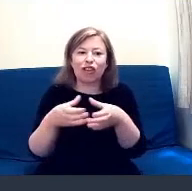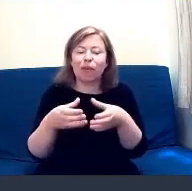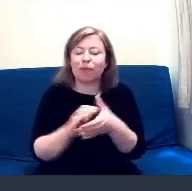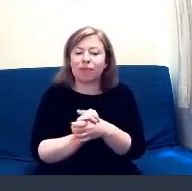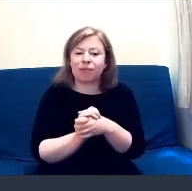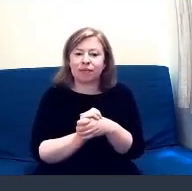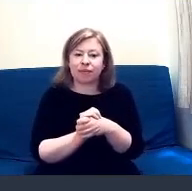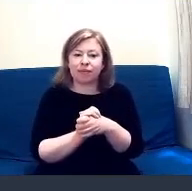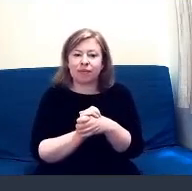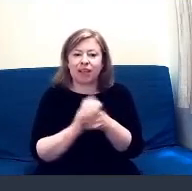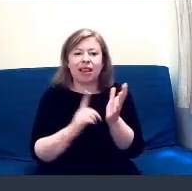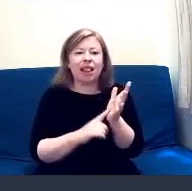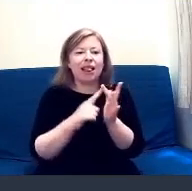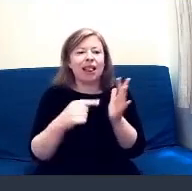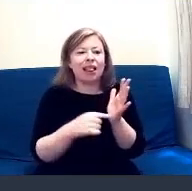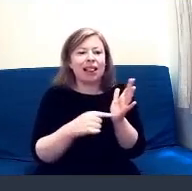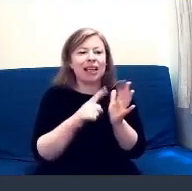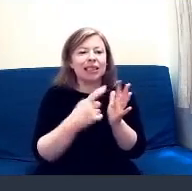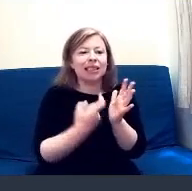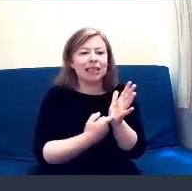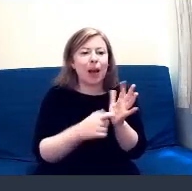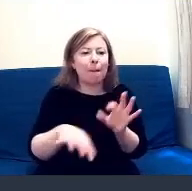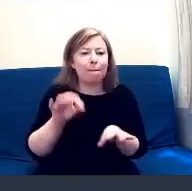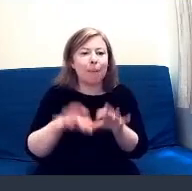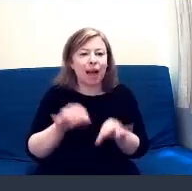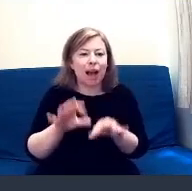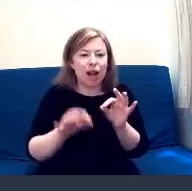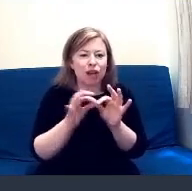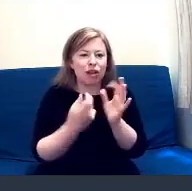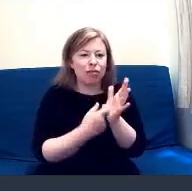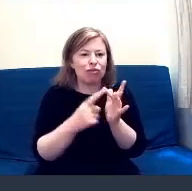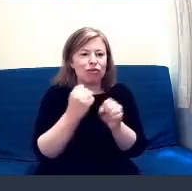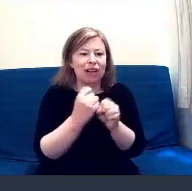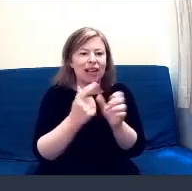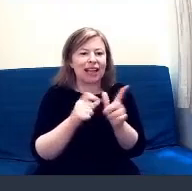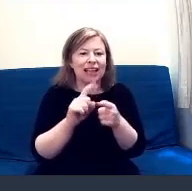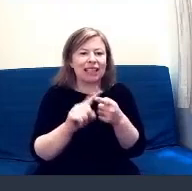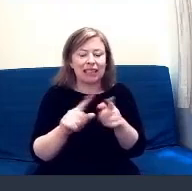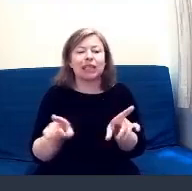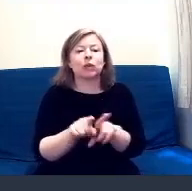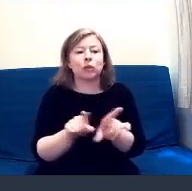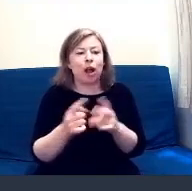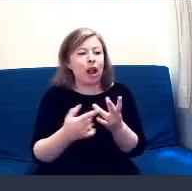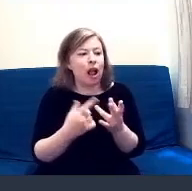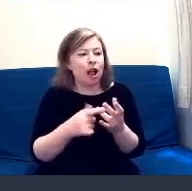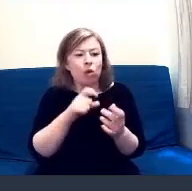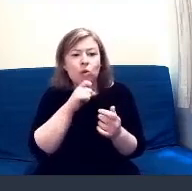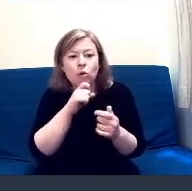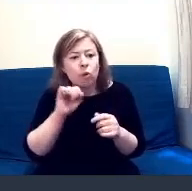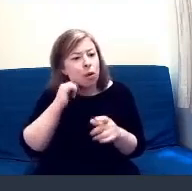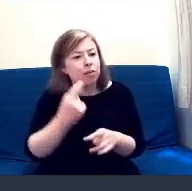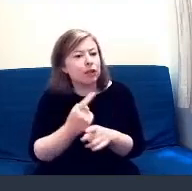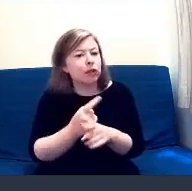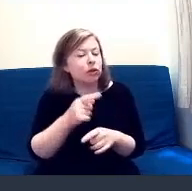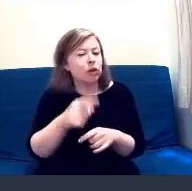And even like our education side about the college and how they've helped within their own